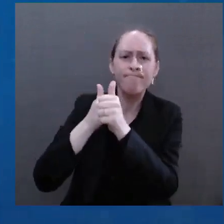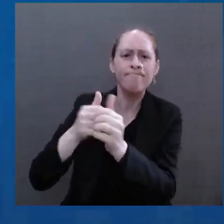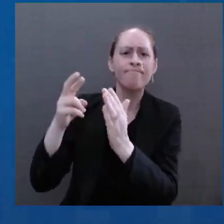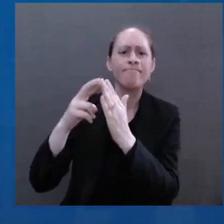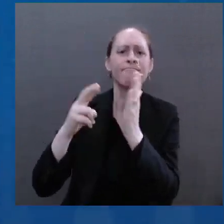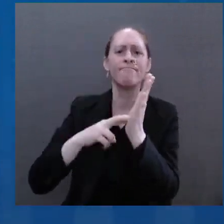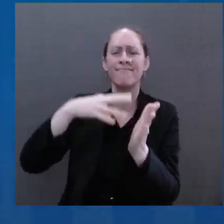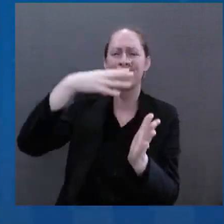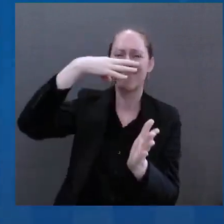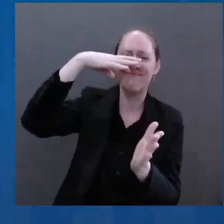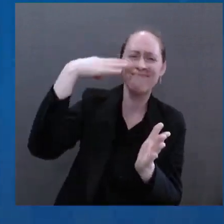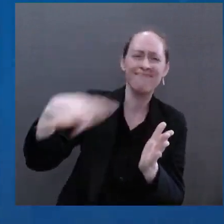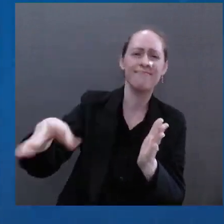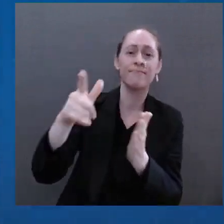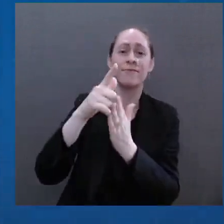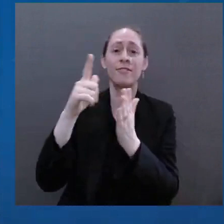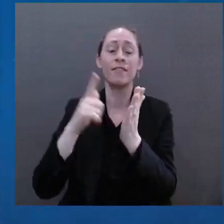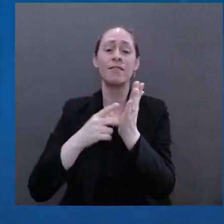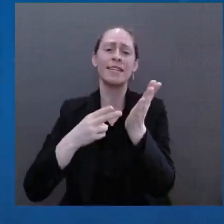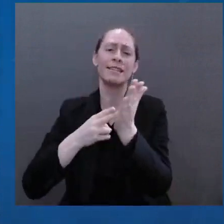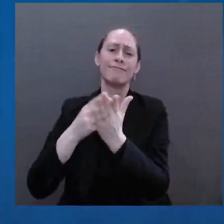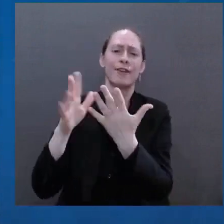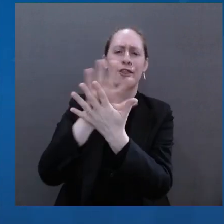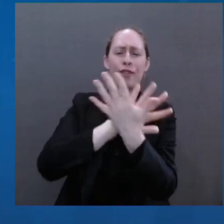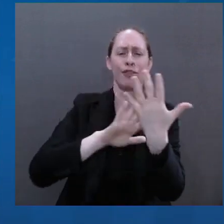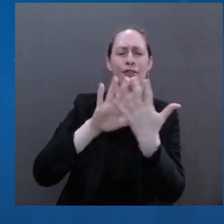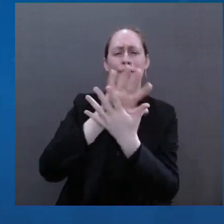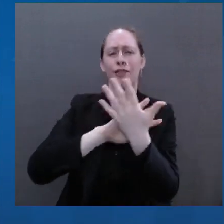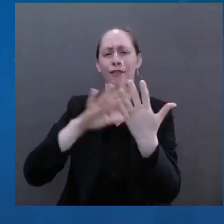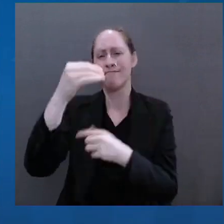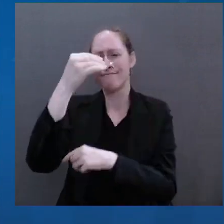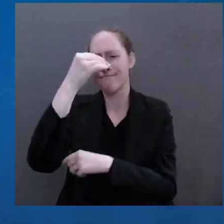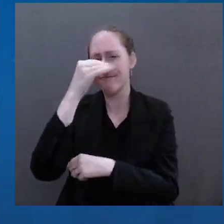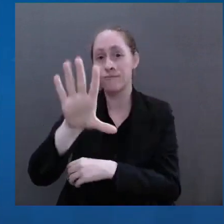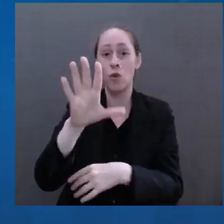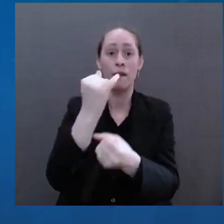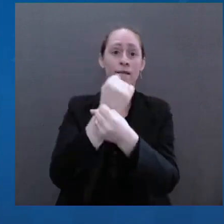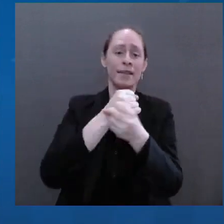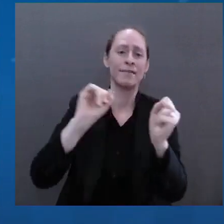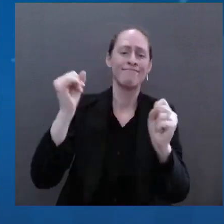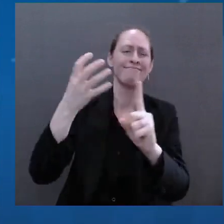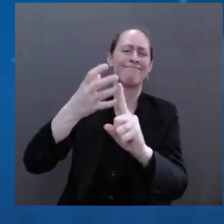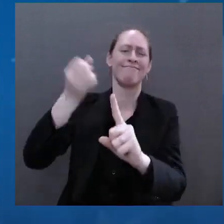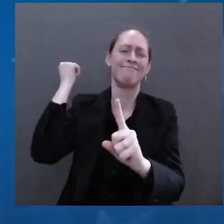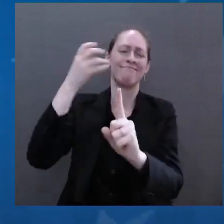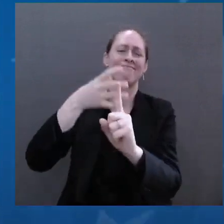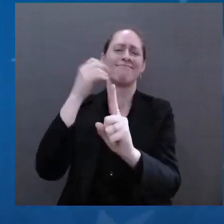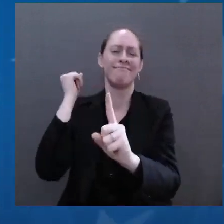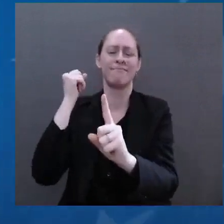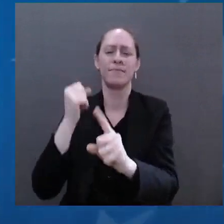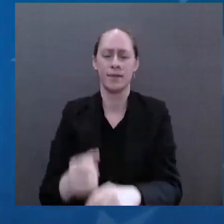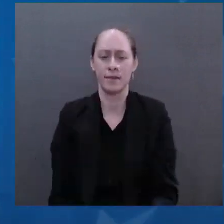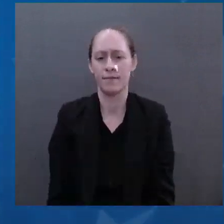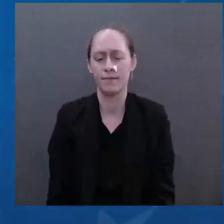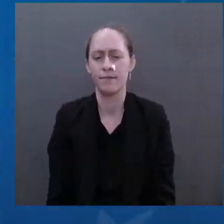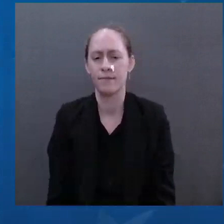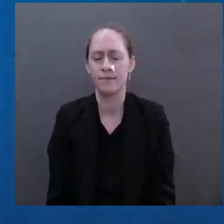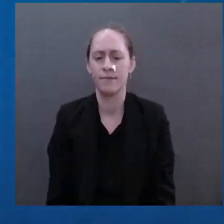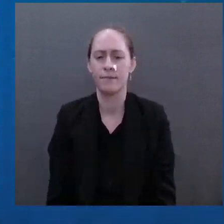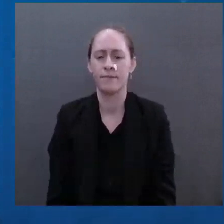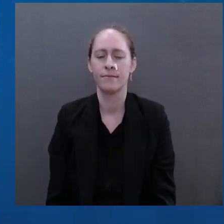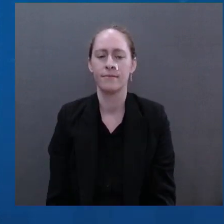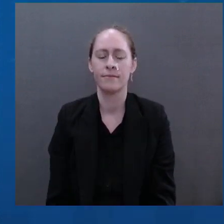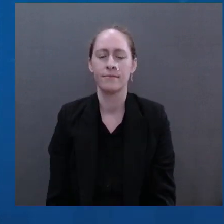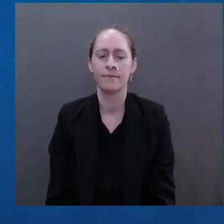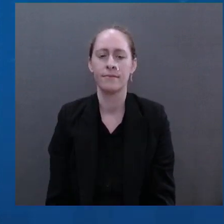Today, Russia has strangled democracy, has sought to do so elsewhere, not only in its